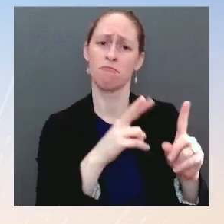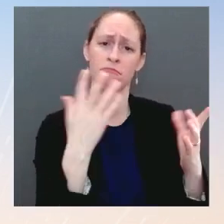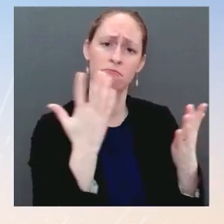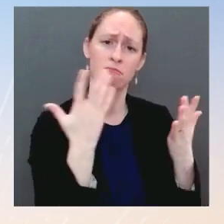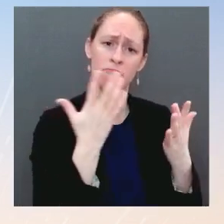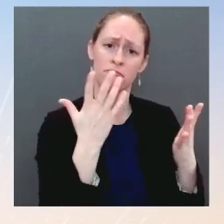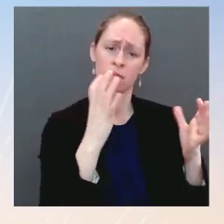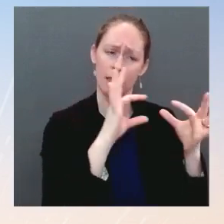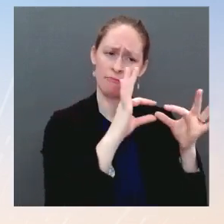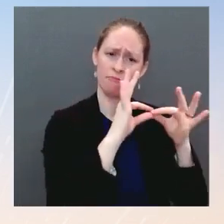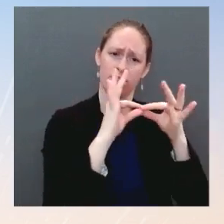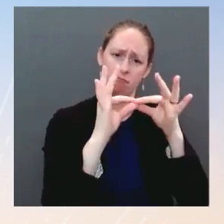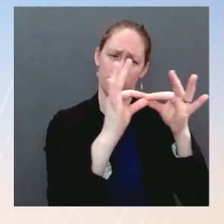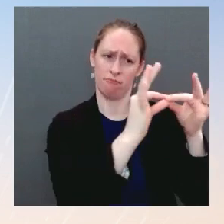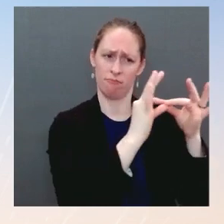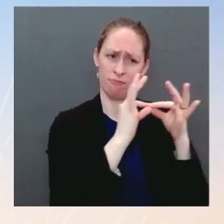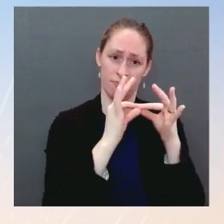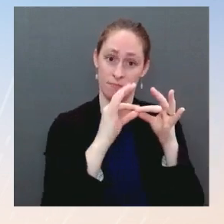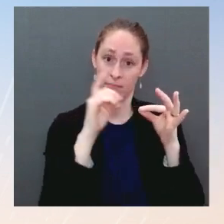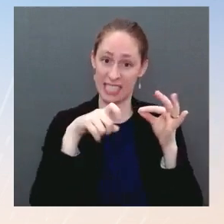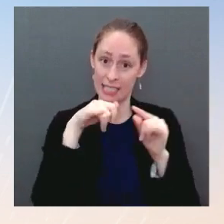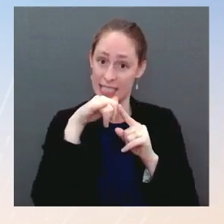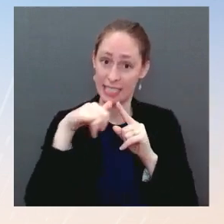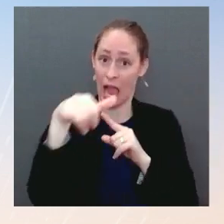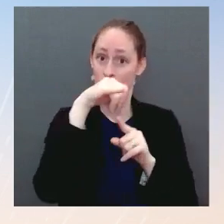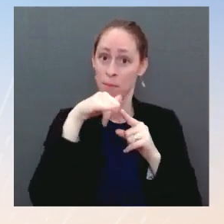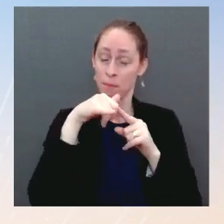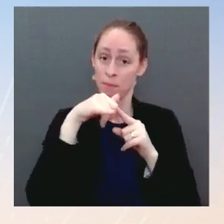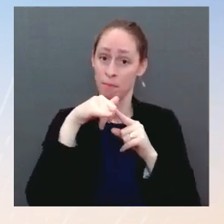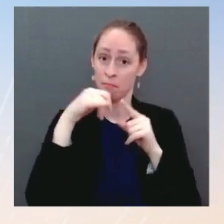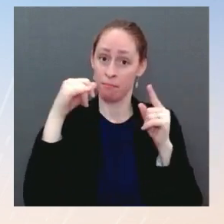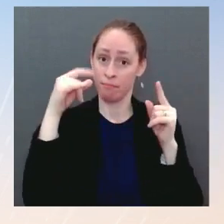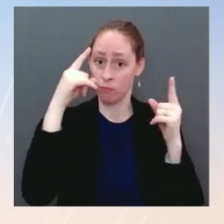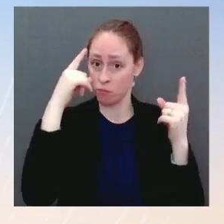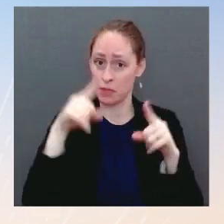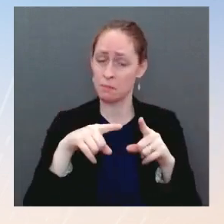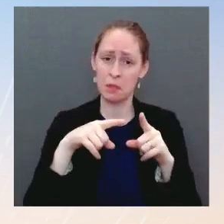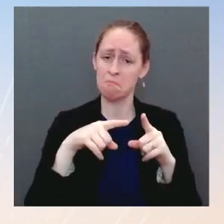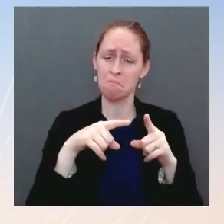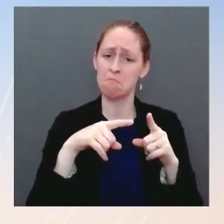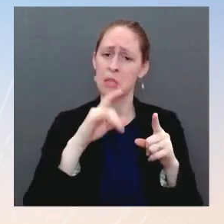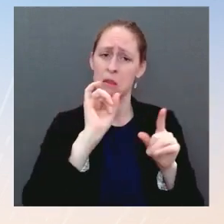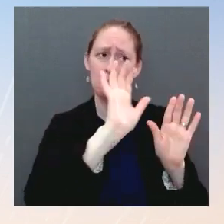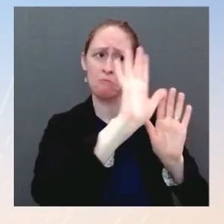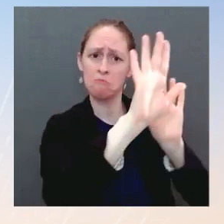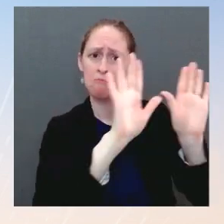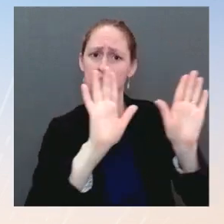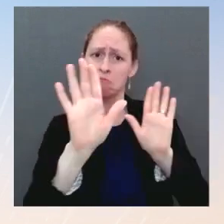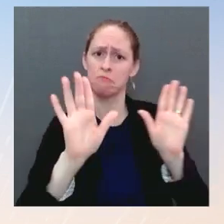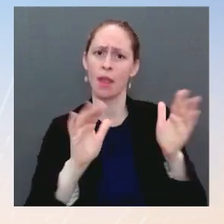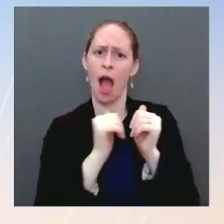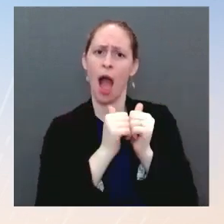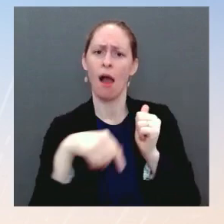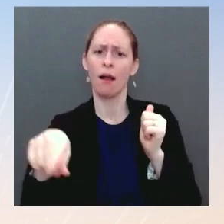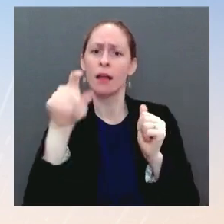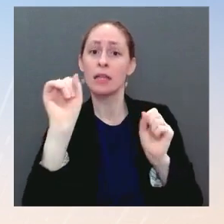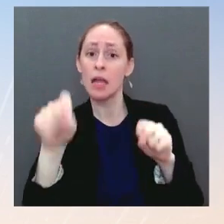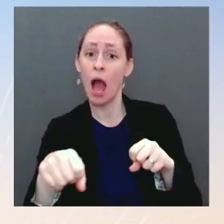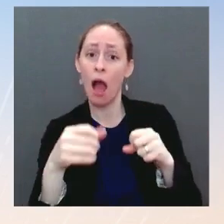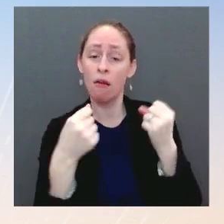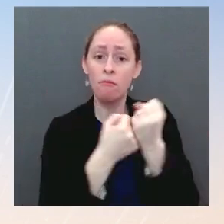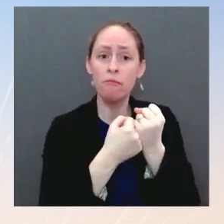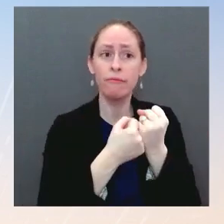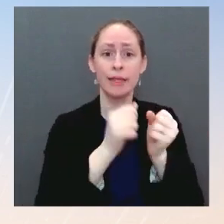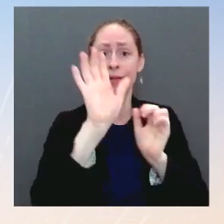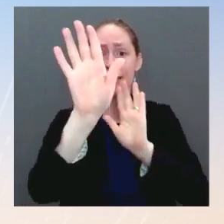capabilities, legal authorities that different countries have. And what is most important is being united against